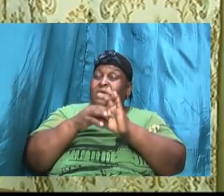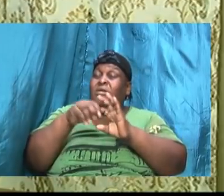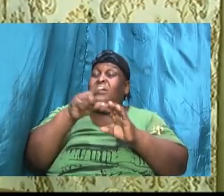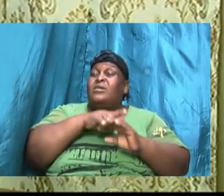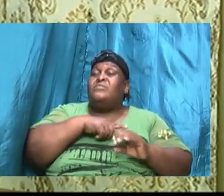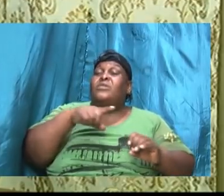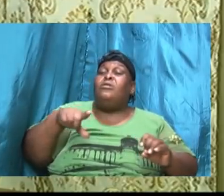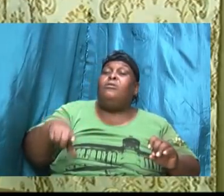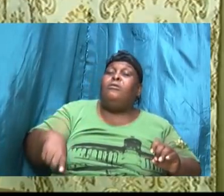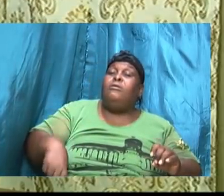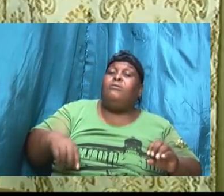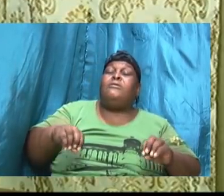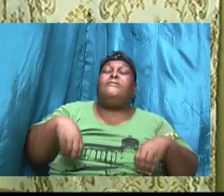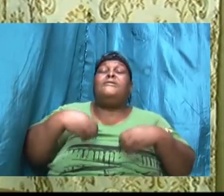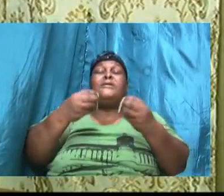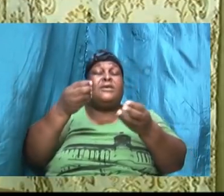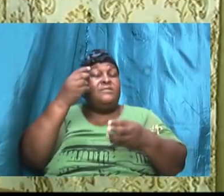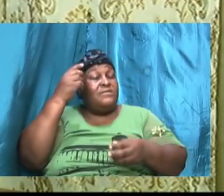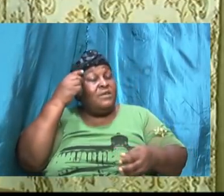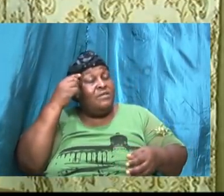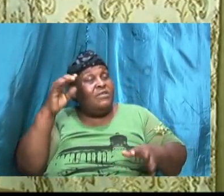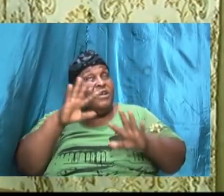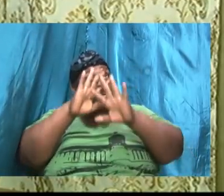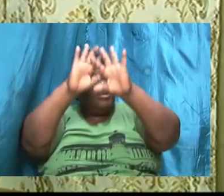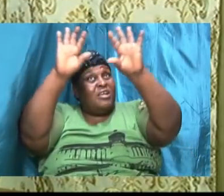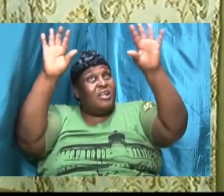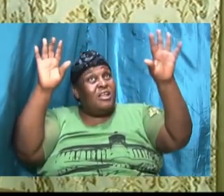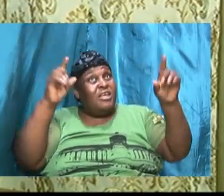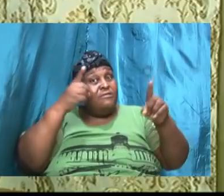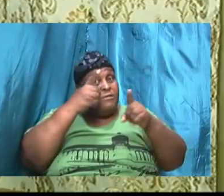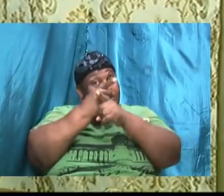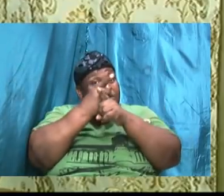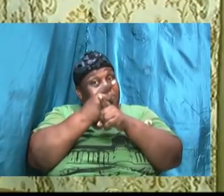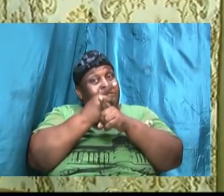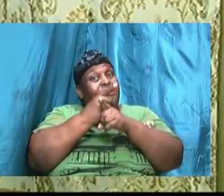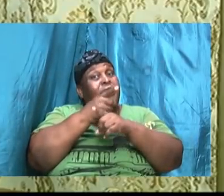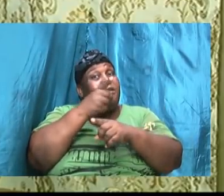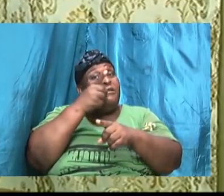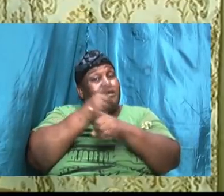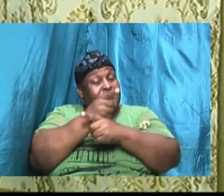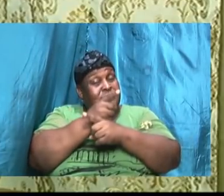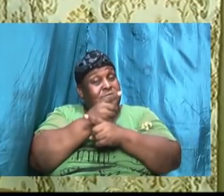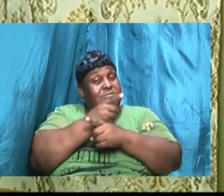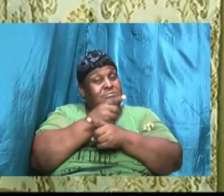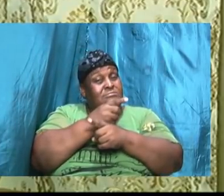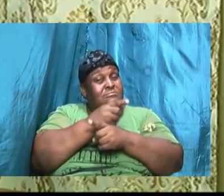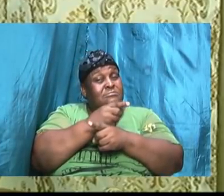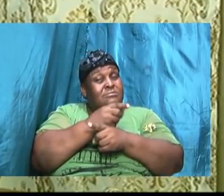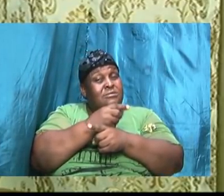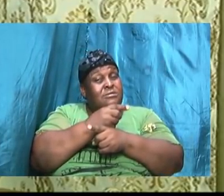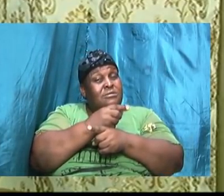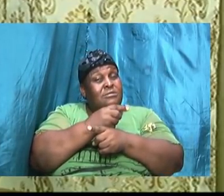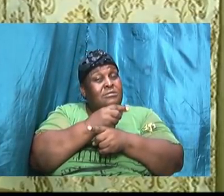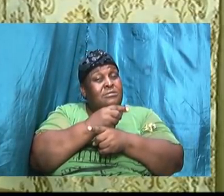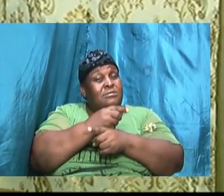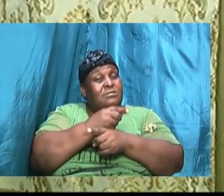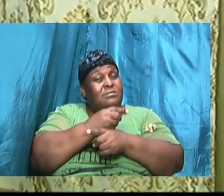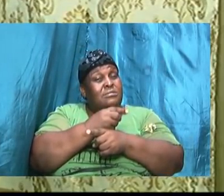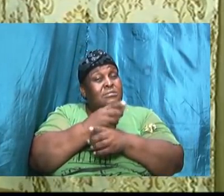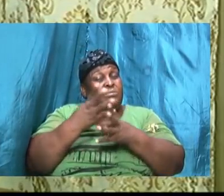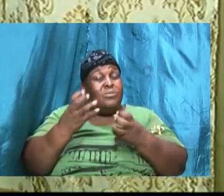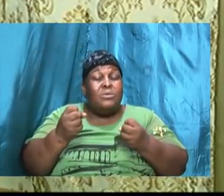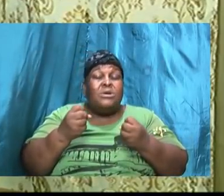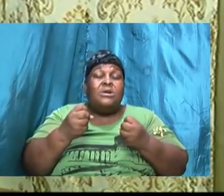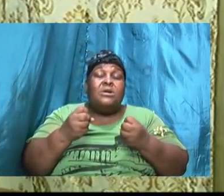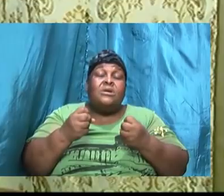clear and definite answer I want you to know that if you spend the time to seek the Lord about your